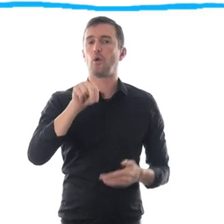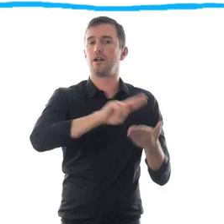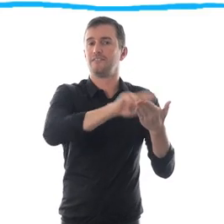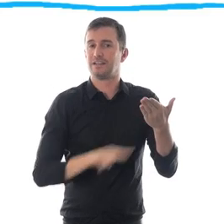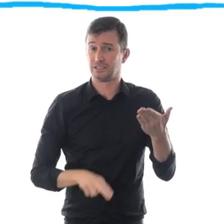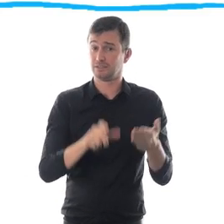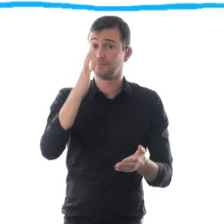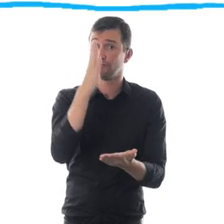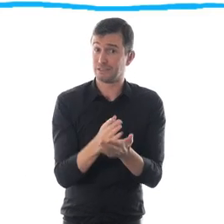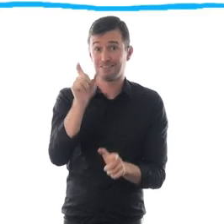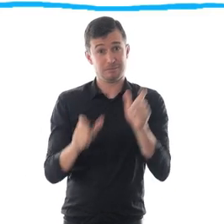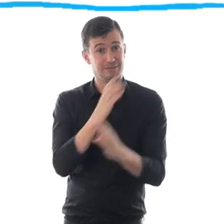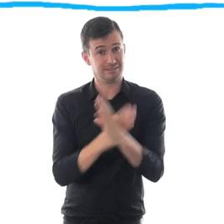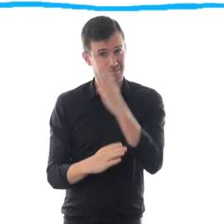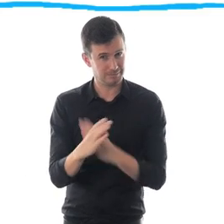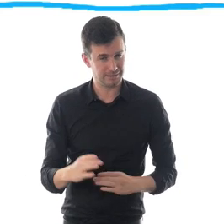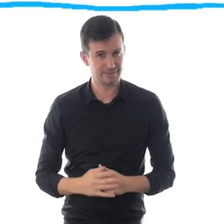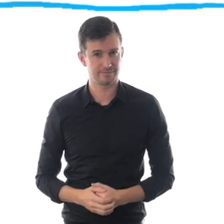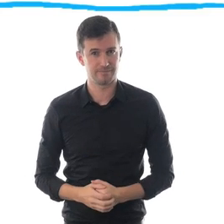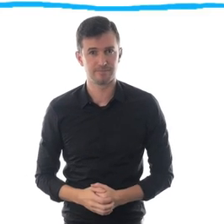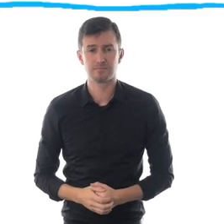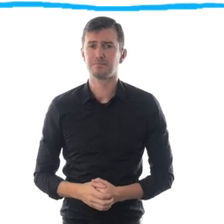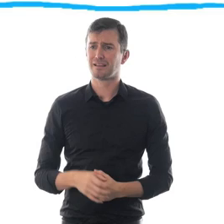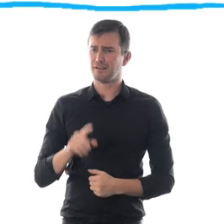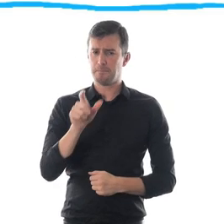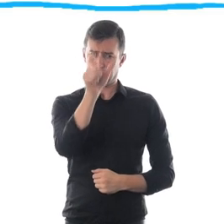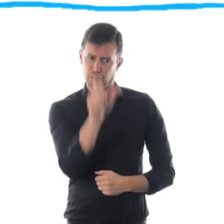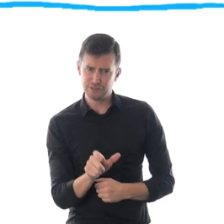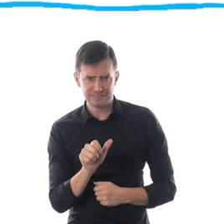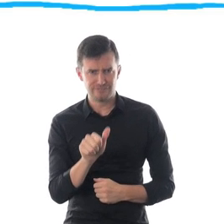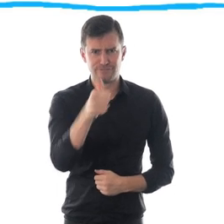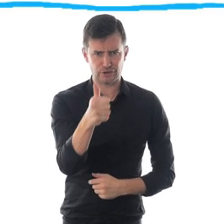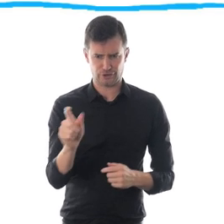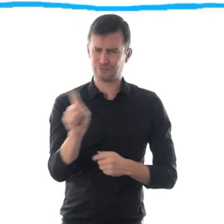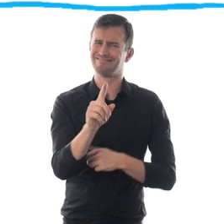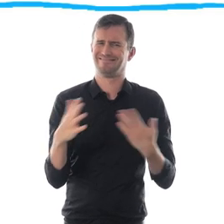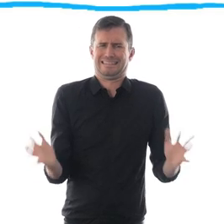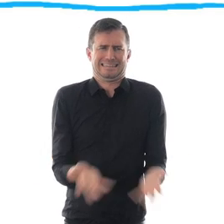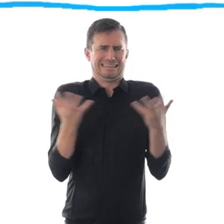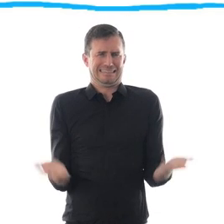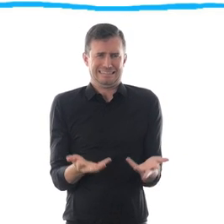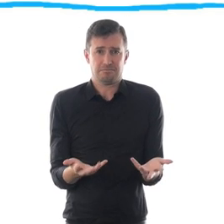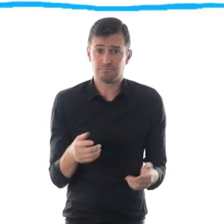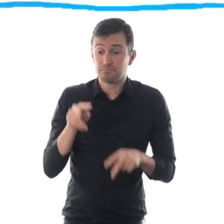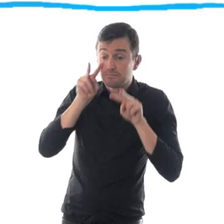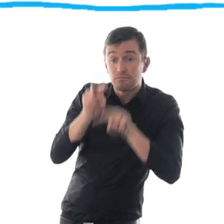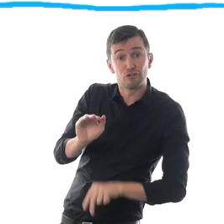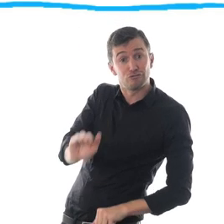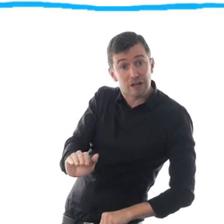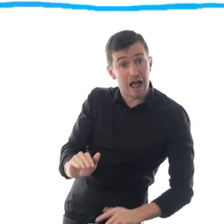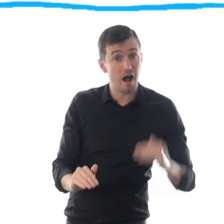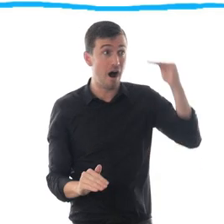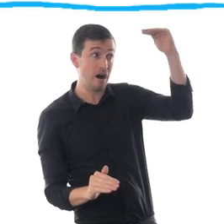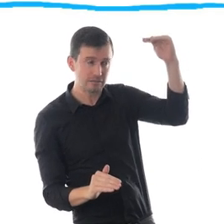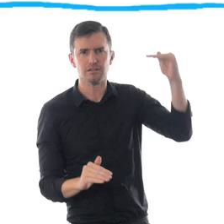children or adults first and add the disability after. So instead of disabled children, put the child first to say